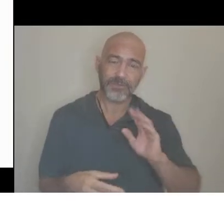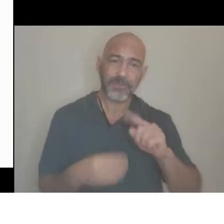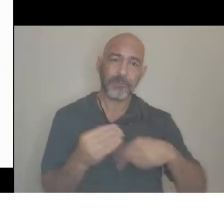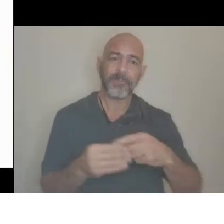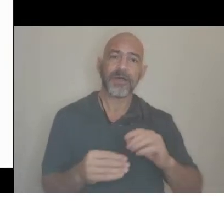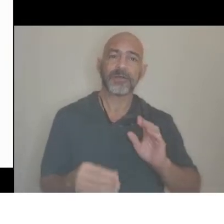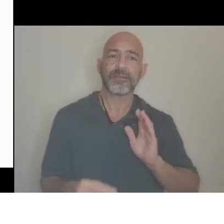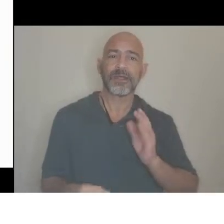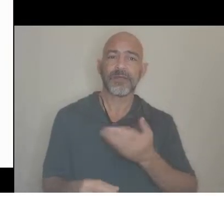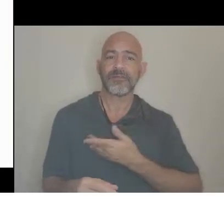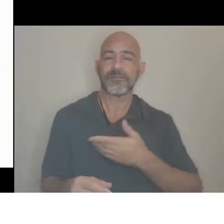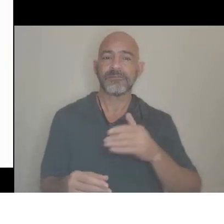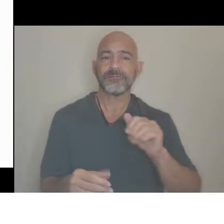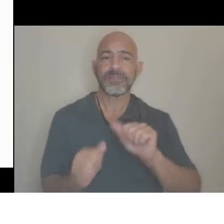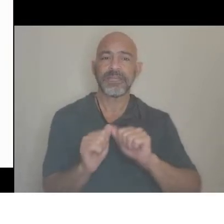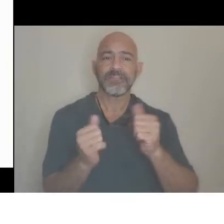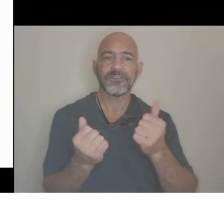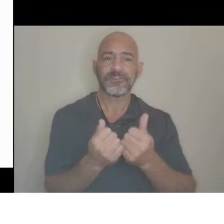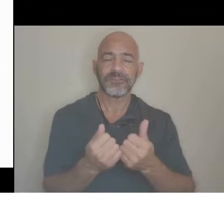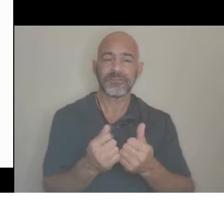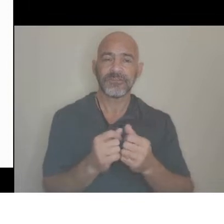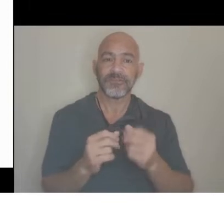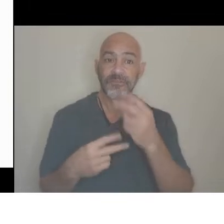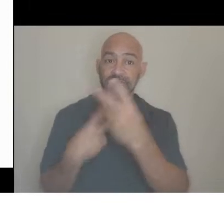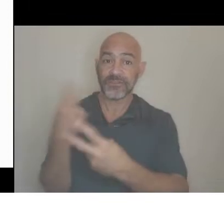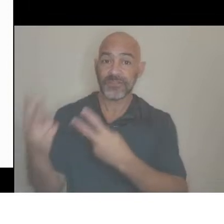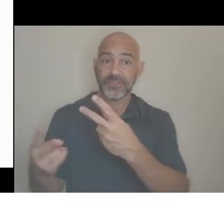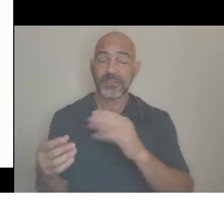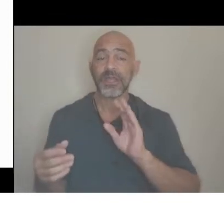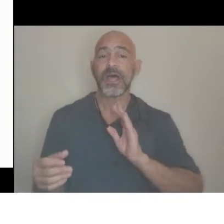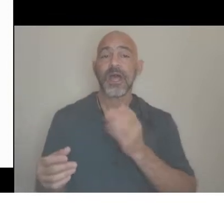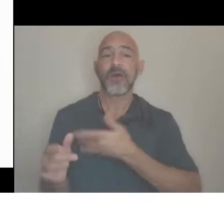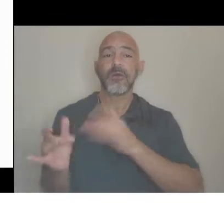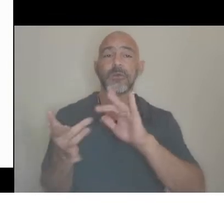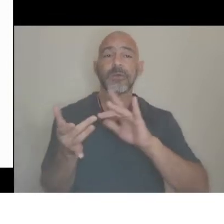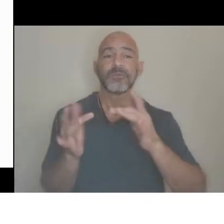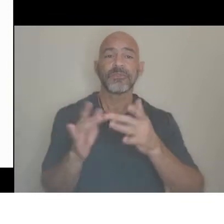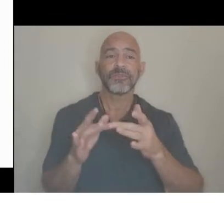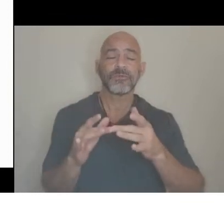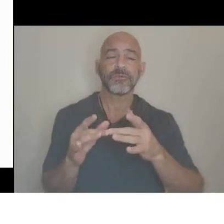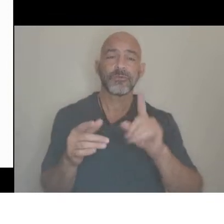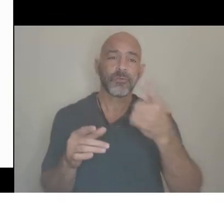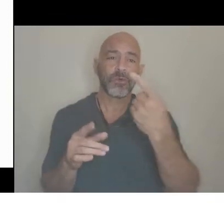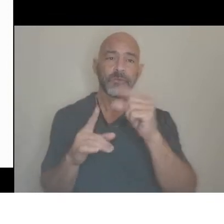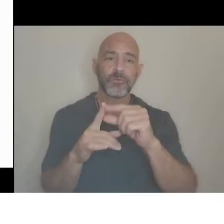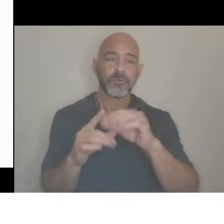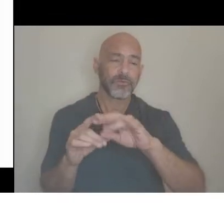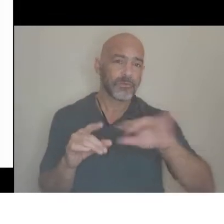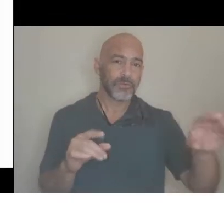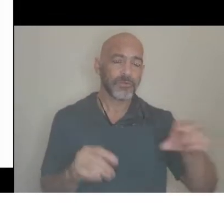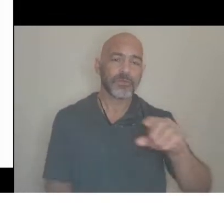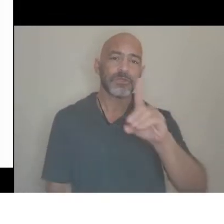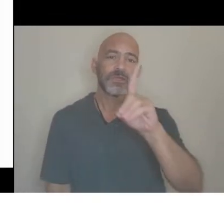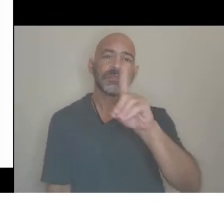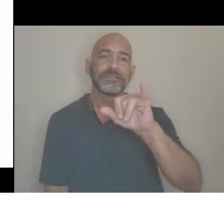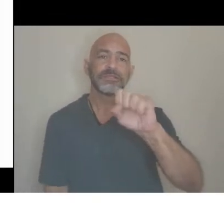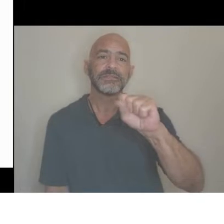website, which is all one word, disabilityrightsla